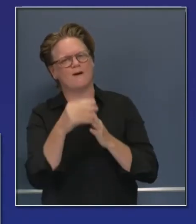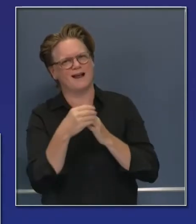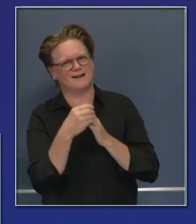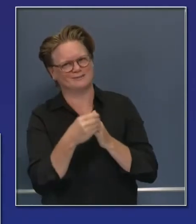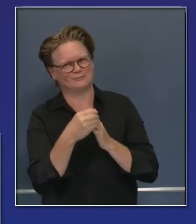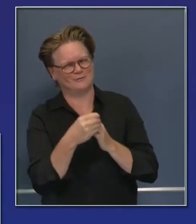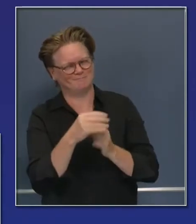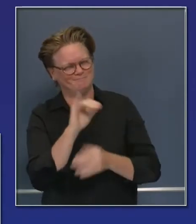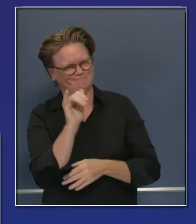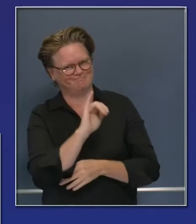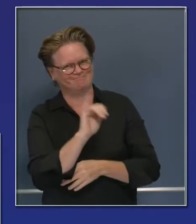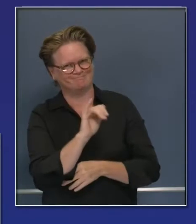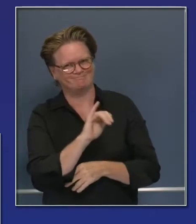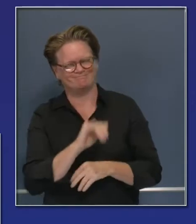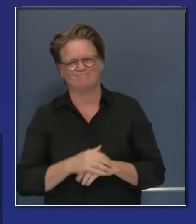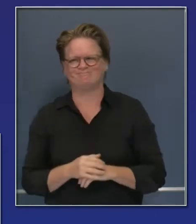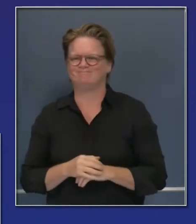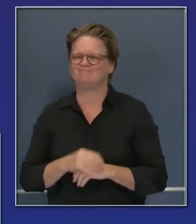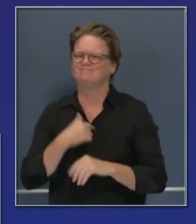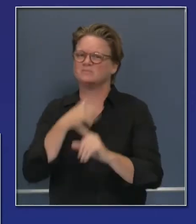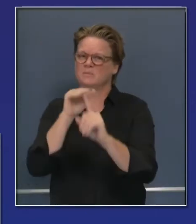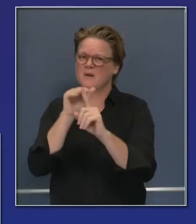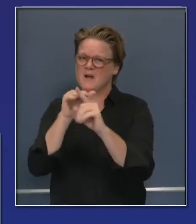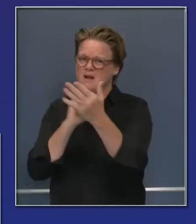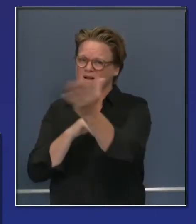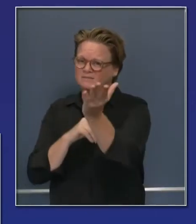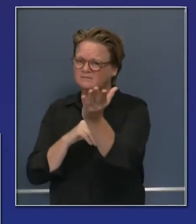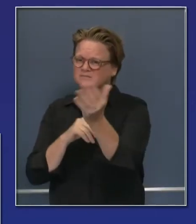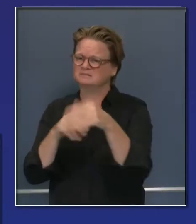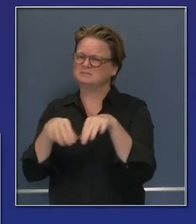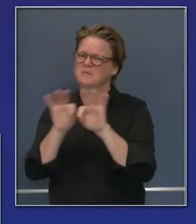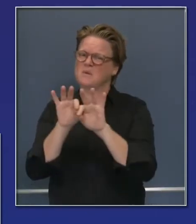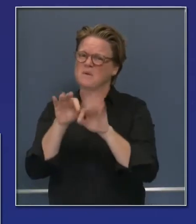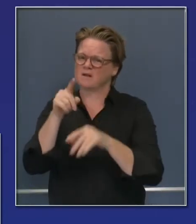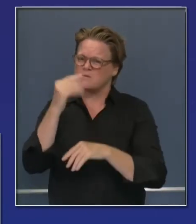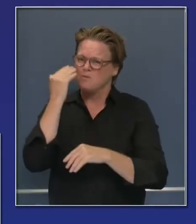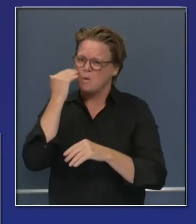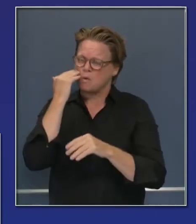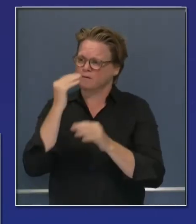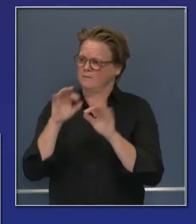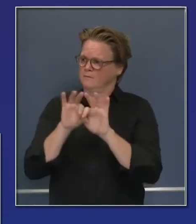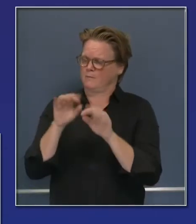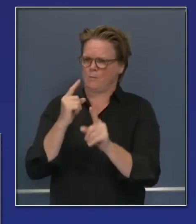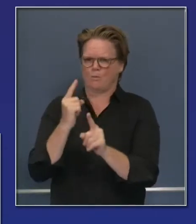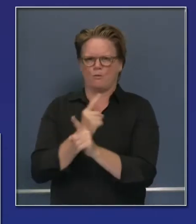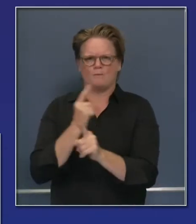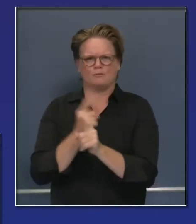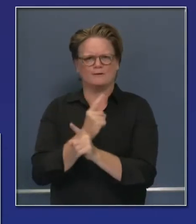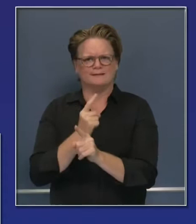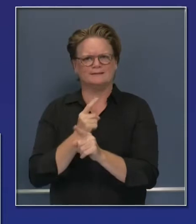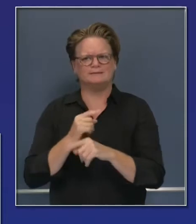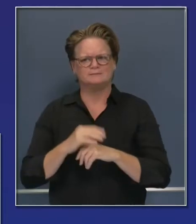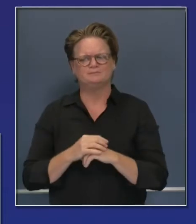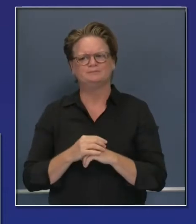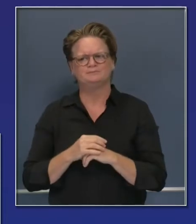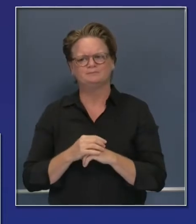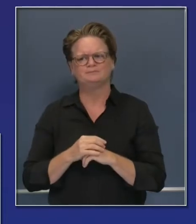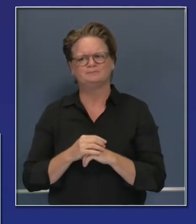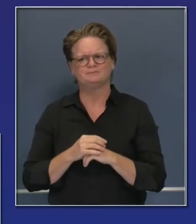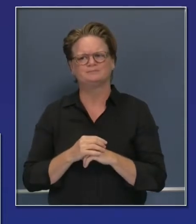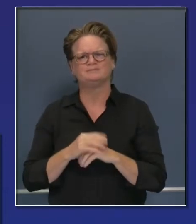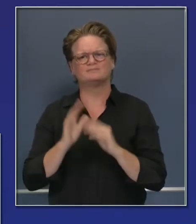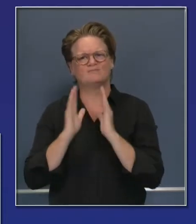reminding people the essential nature where it is appropriate to get the influenza shot, to get the